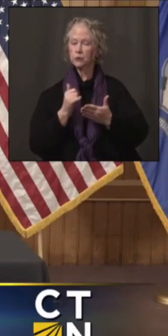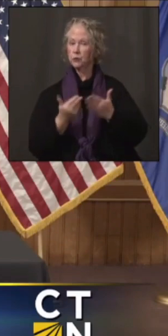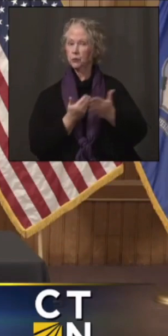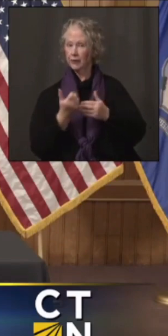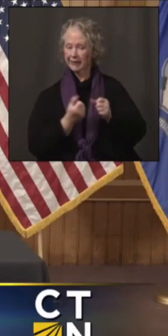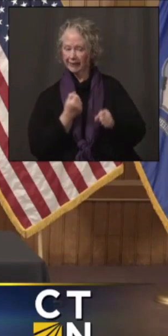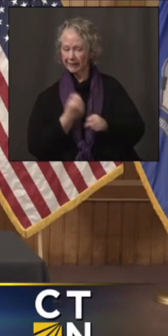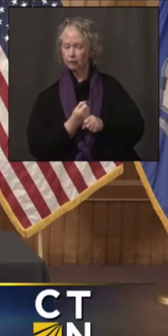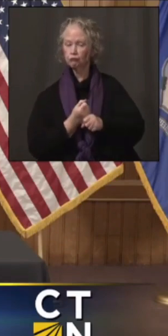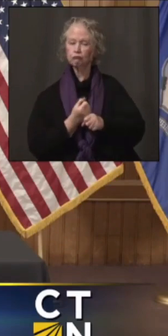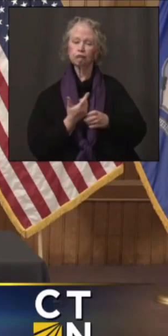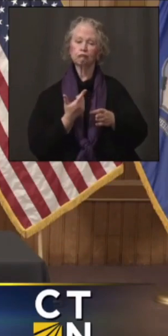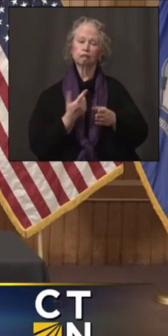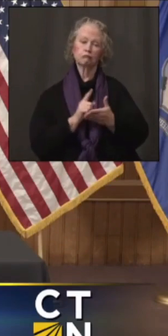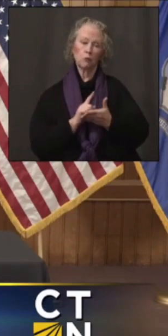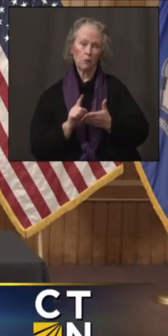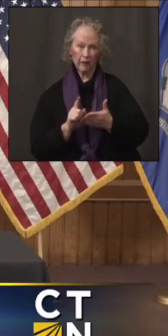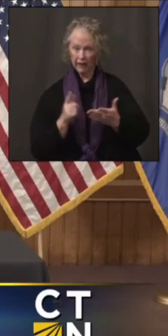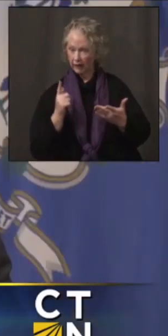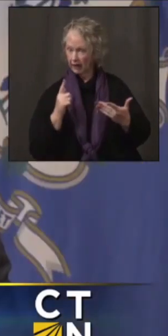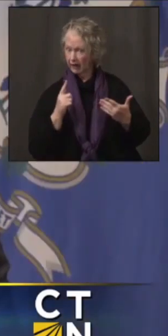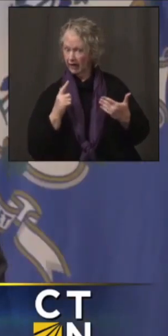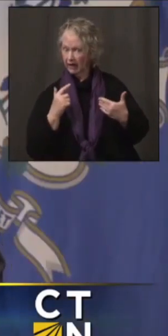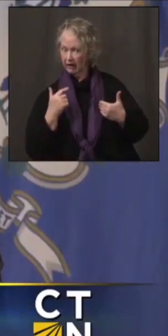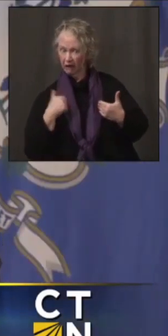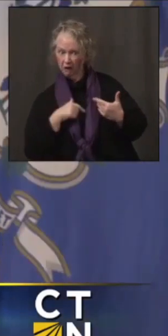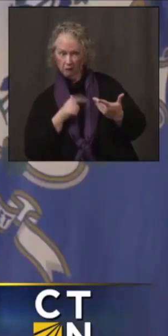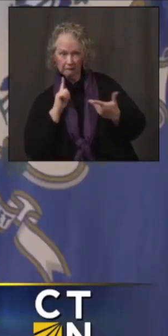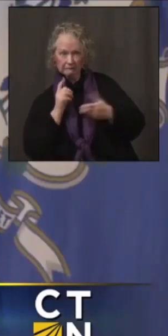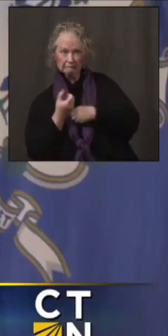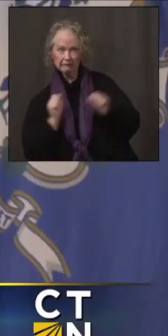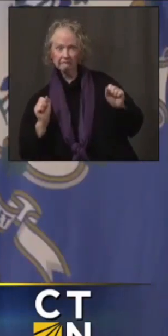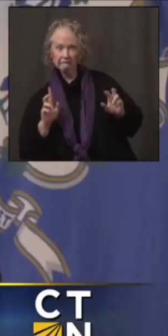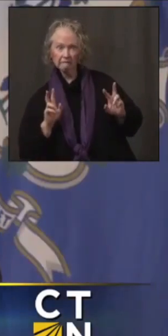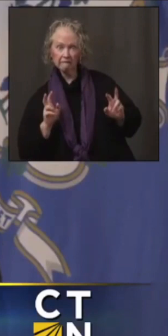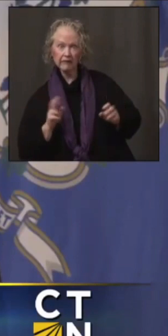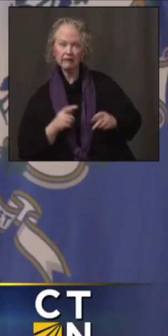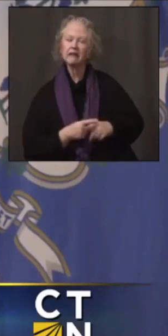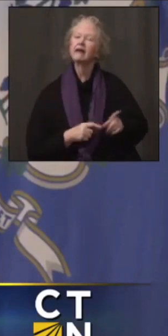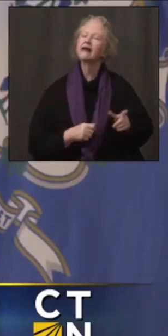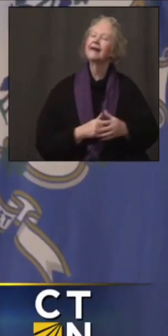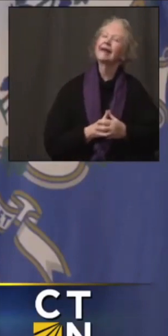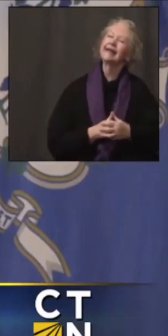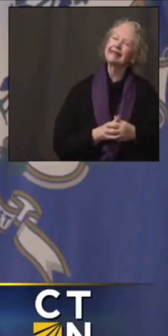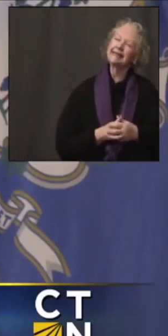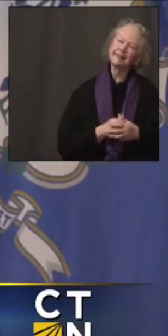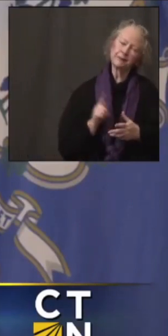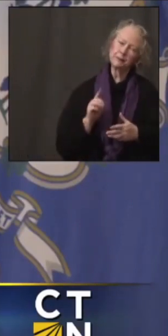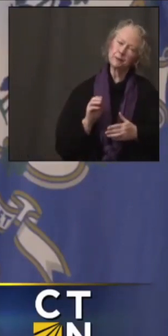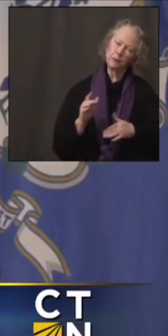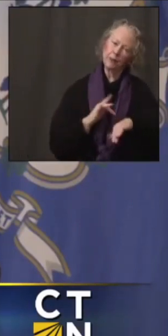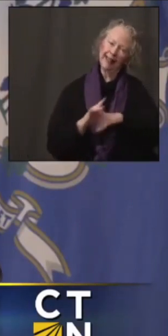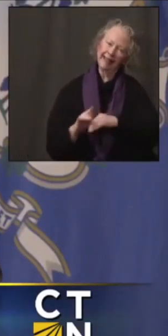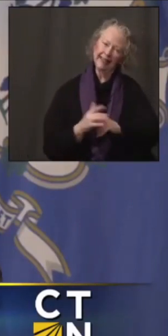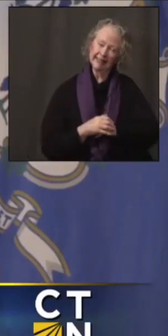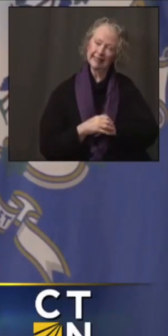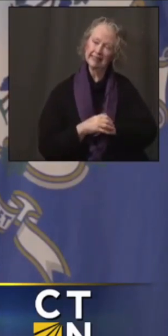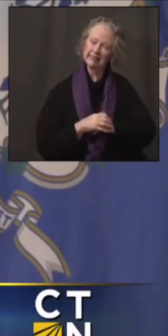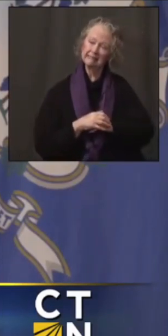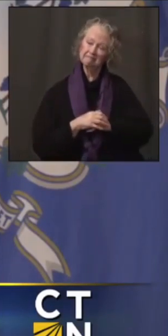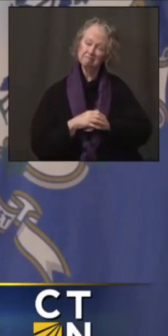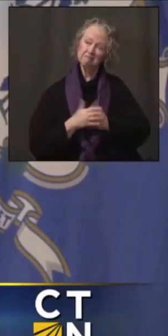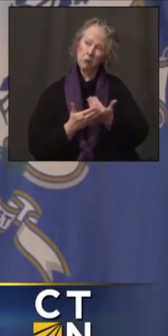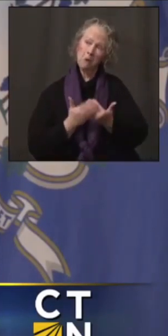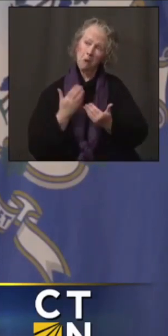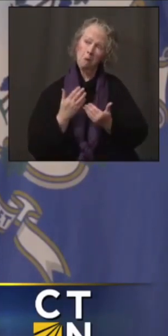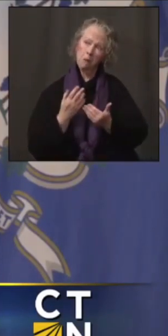surge from those holidays? I think it's probably a little early to say that. But it is, what, almost two weeks